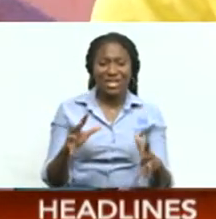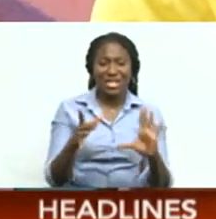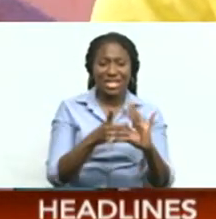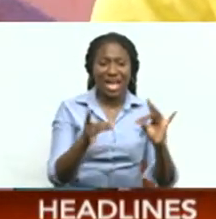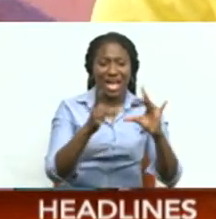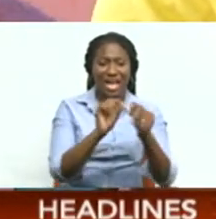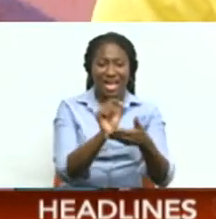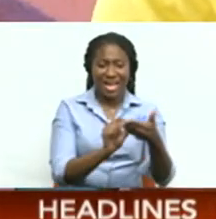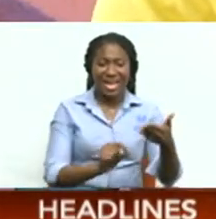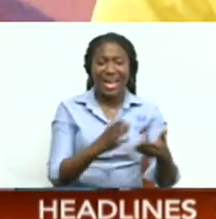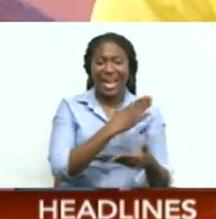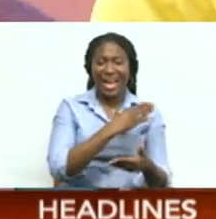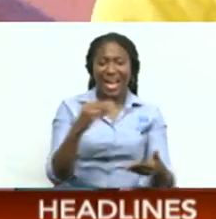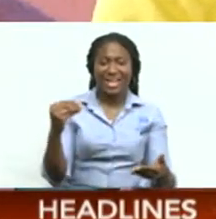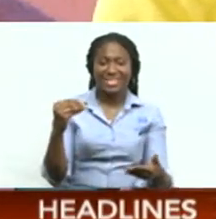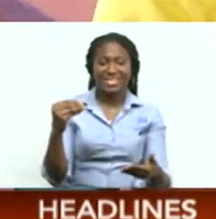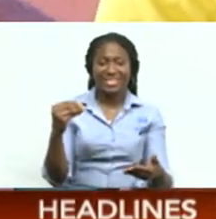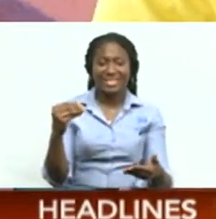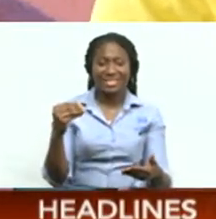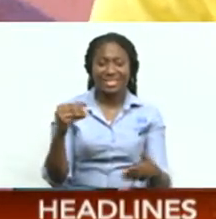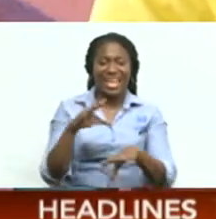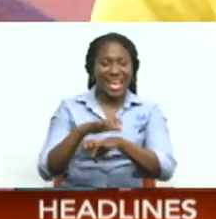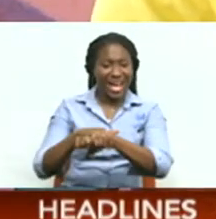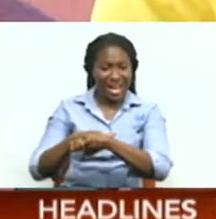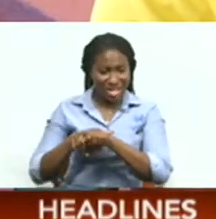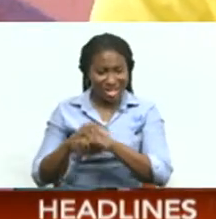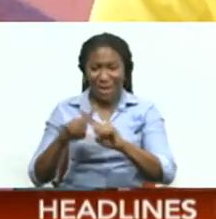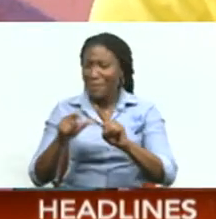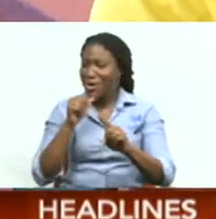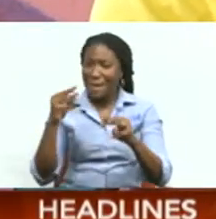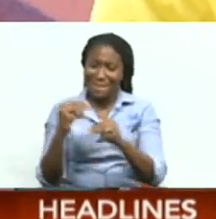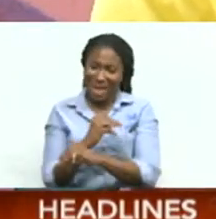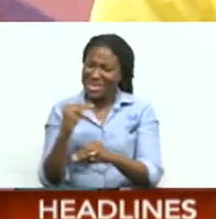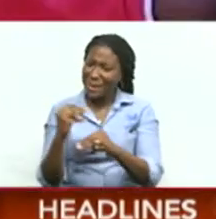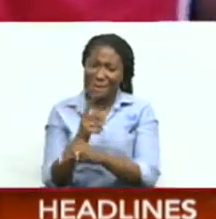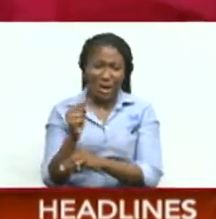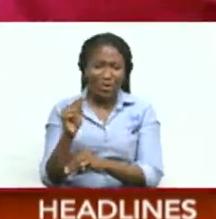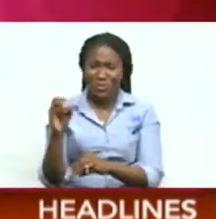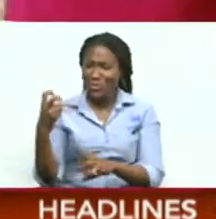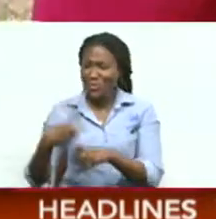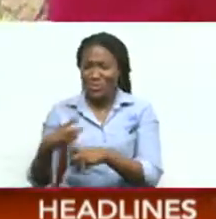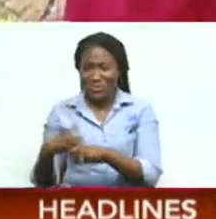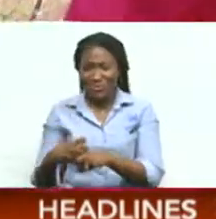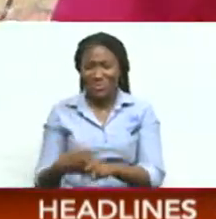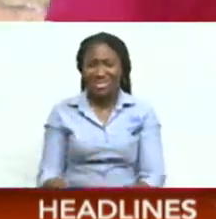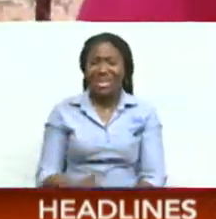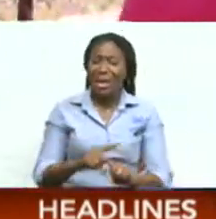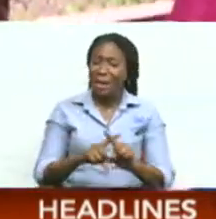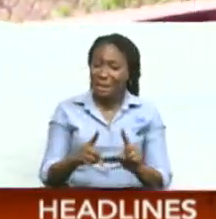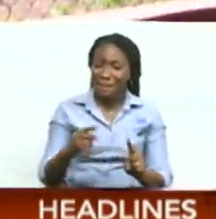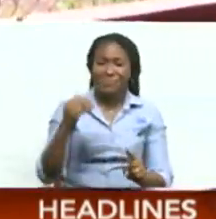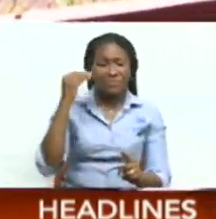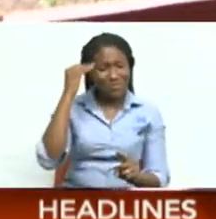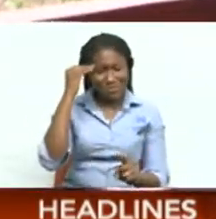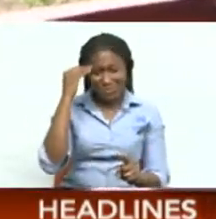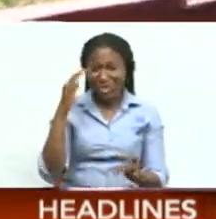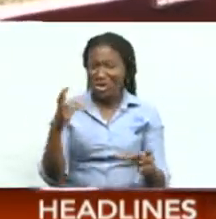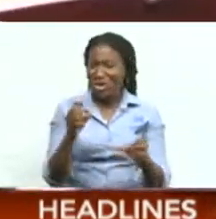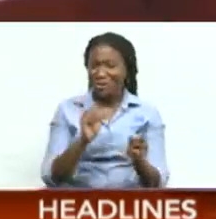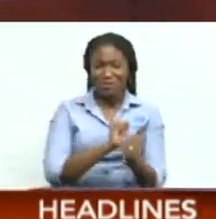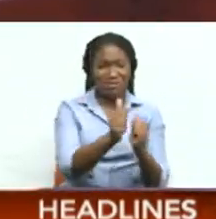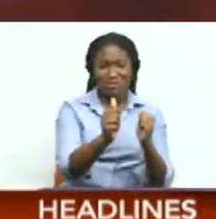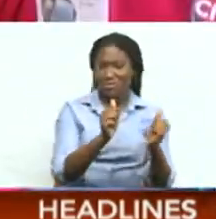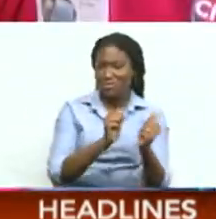and the English, but not the math. It was too complicated. Either way, he's already gotten full marks